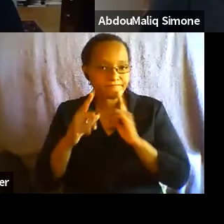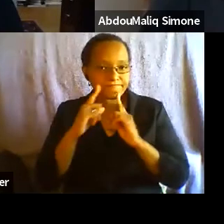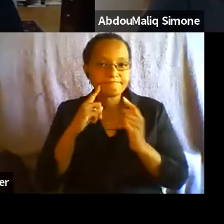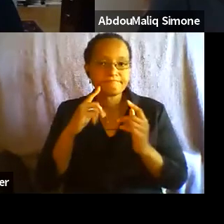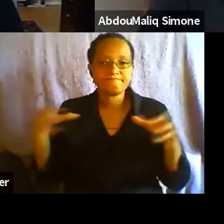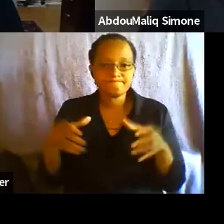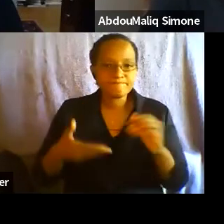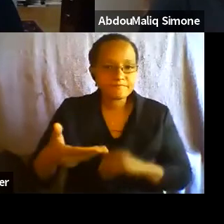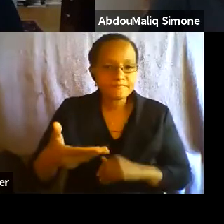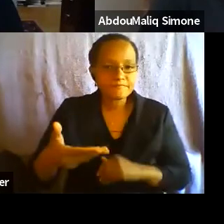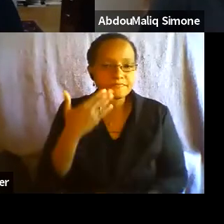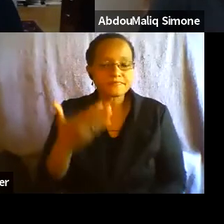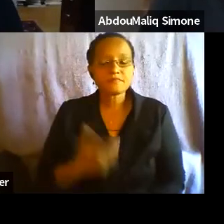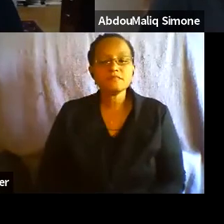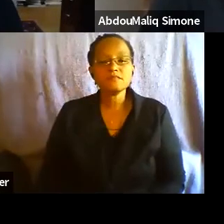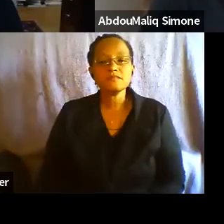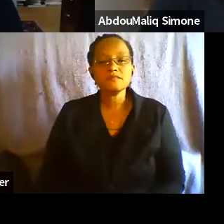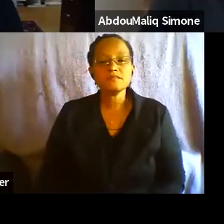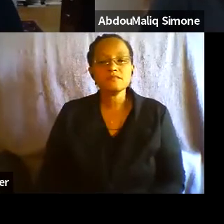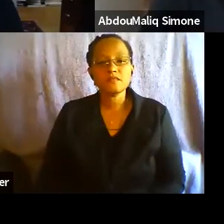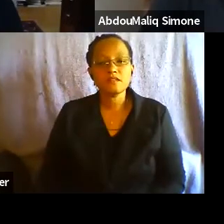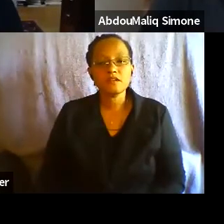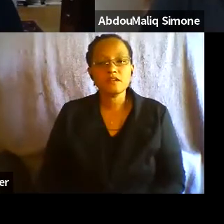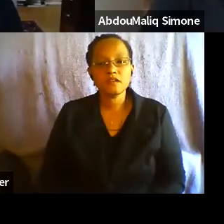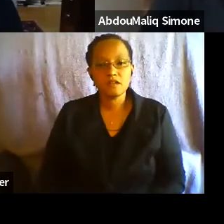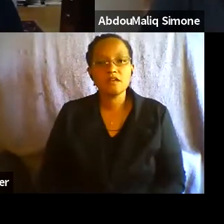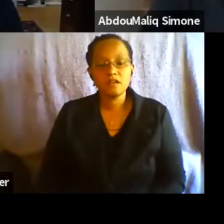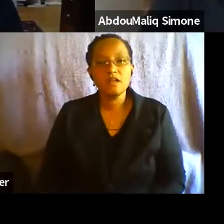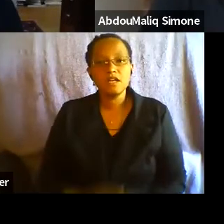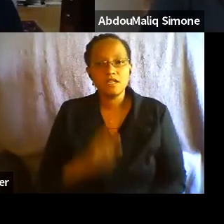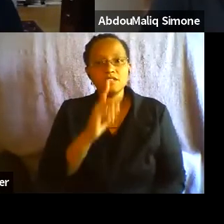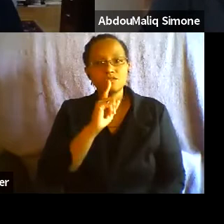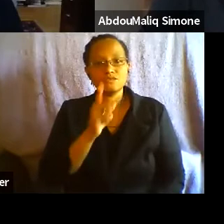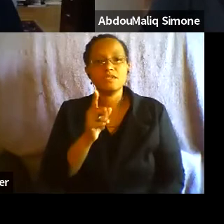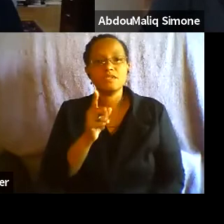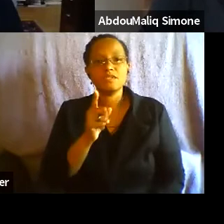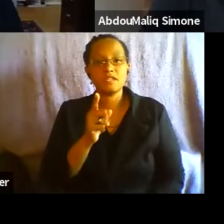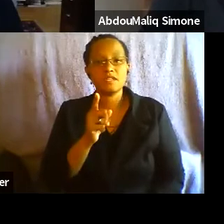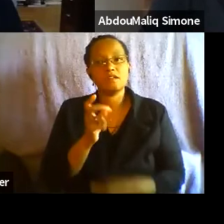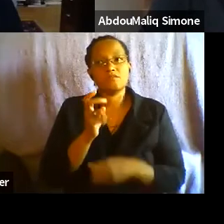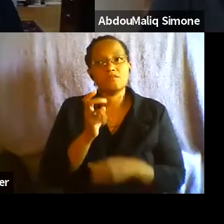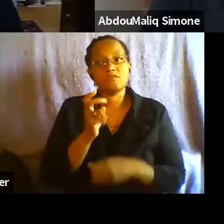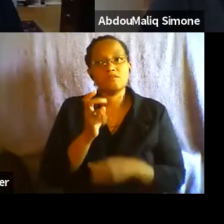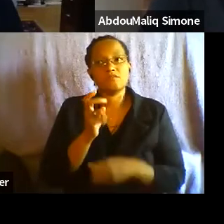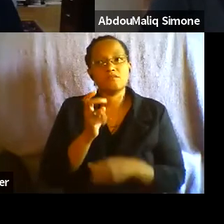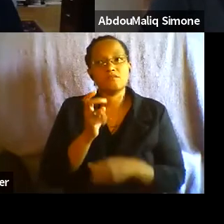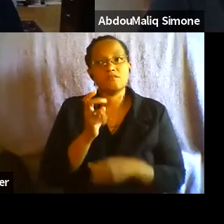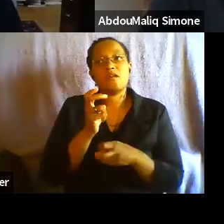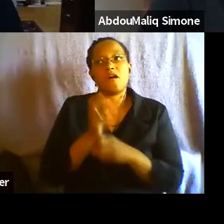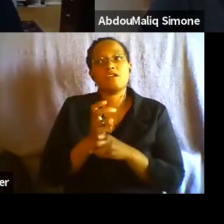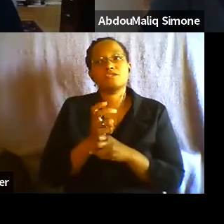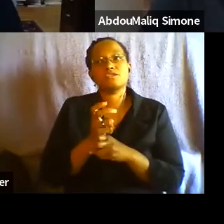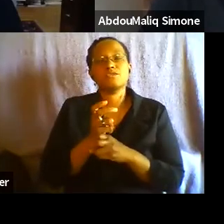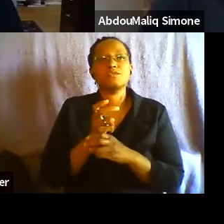It's difficult to generalize from a multiplicity of movements that are operative within the